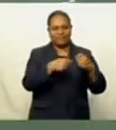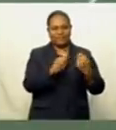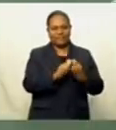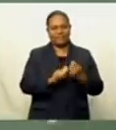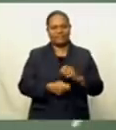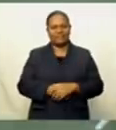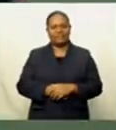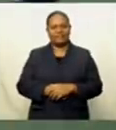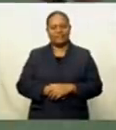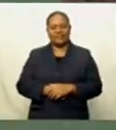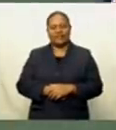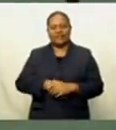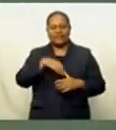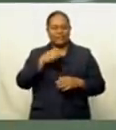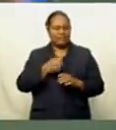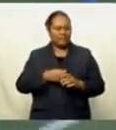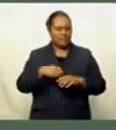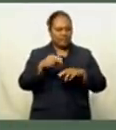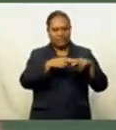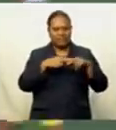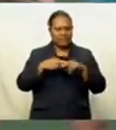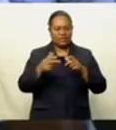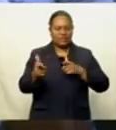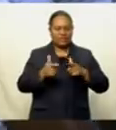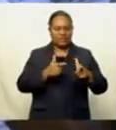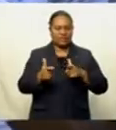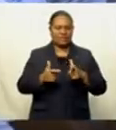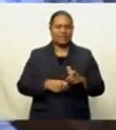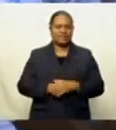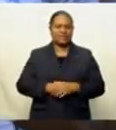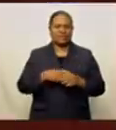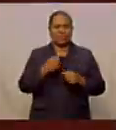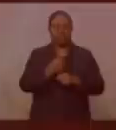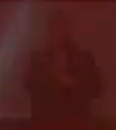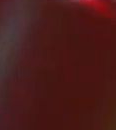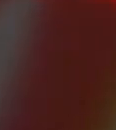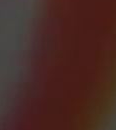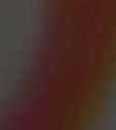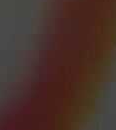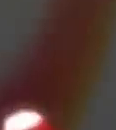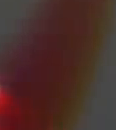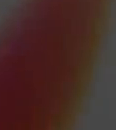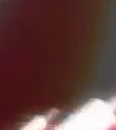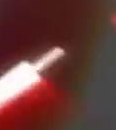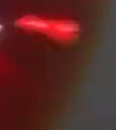And gold medalists back Fiji 7s. This and more coming up. .